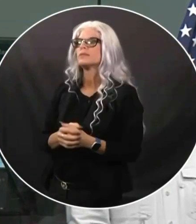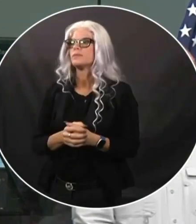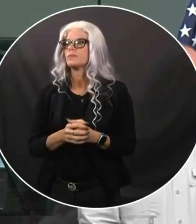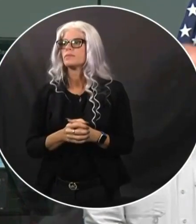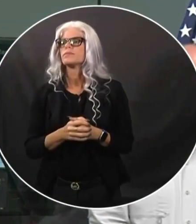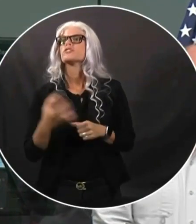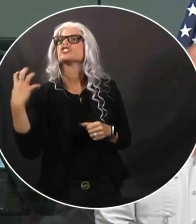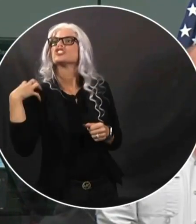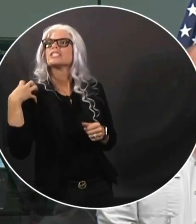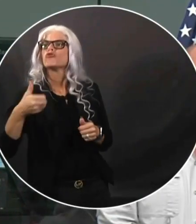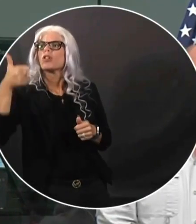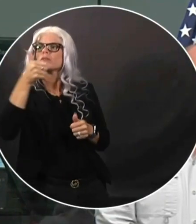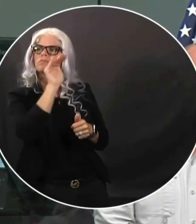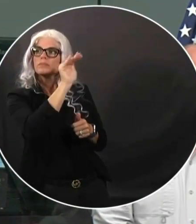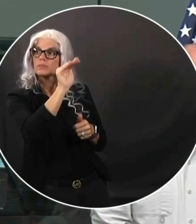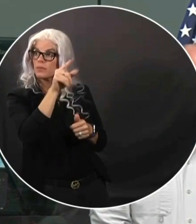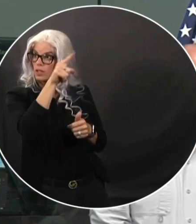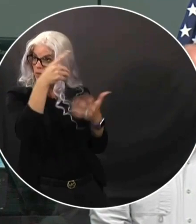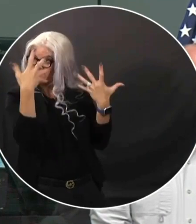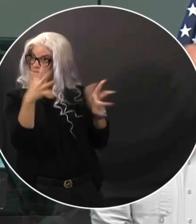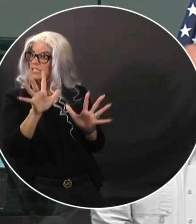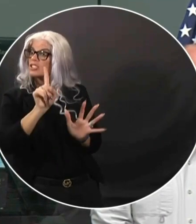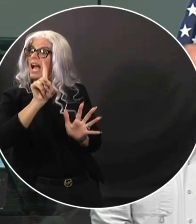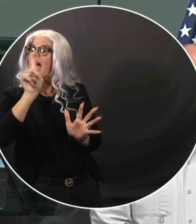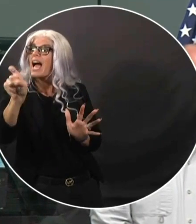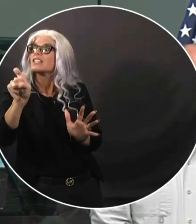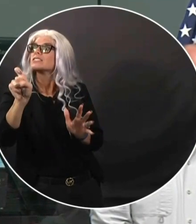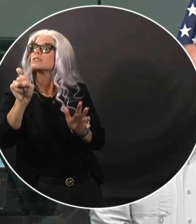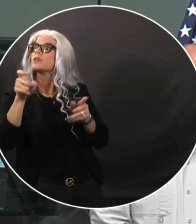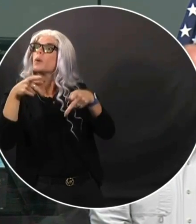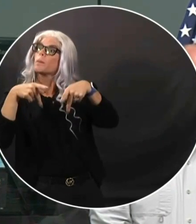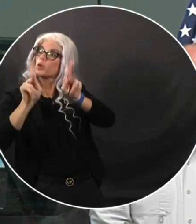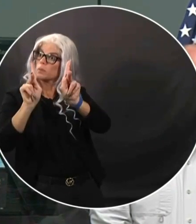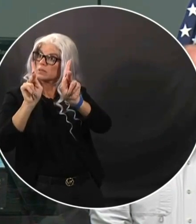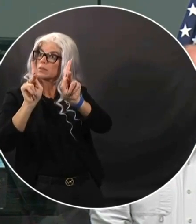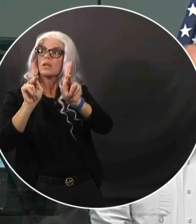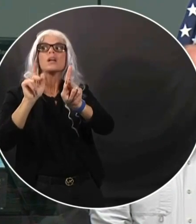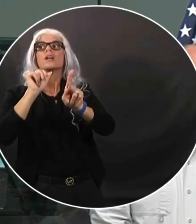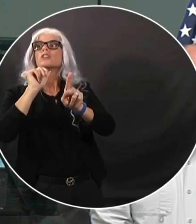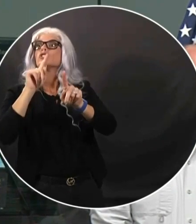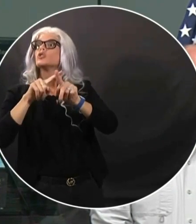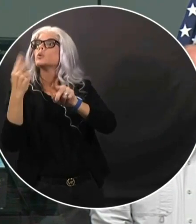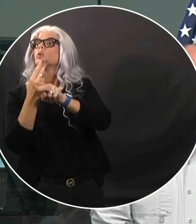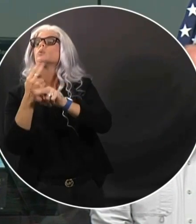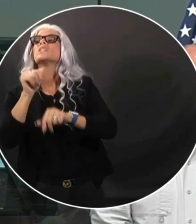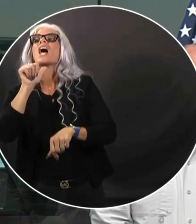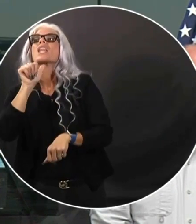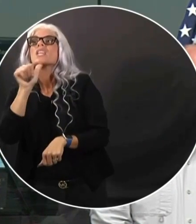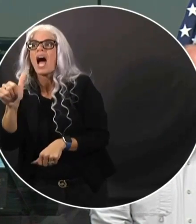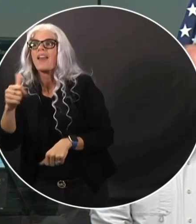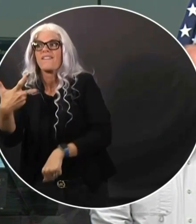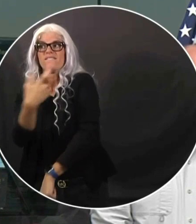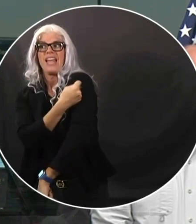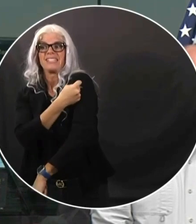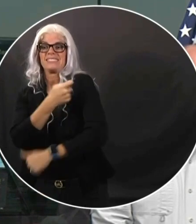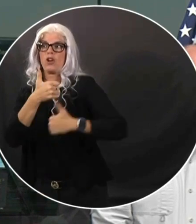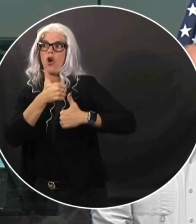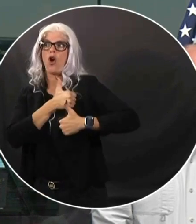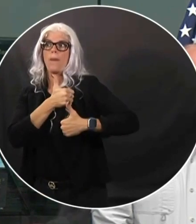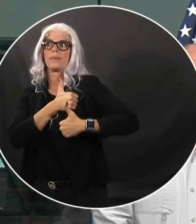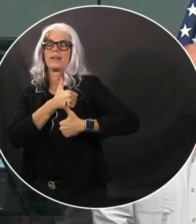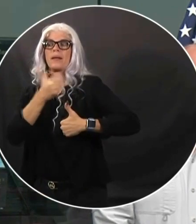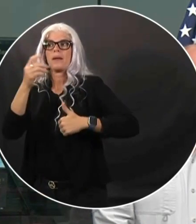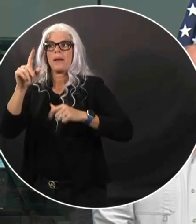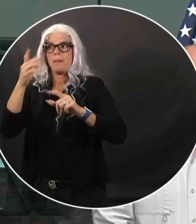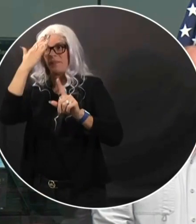unvaccinated guardsmen? And could you talk about the impact of having nearly 10 percent of your force sidelined because of the